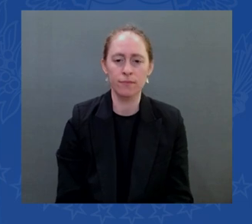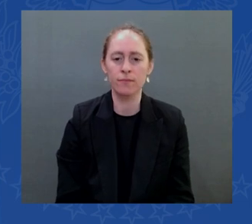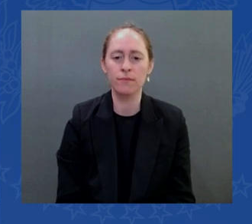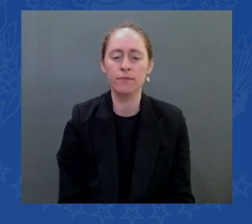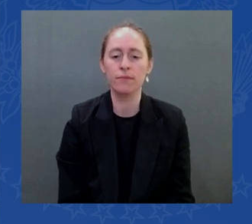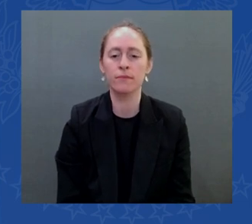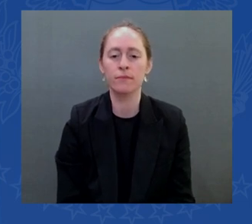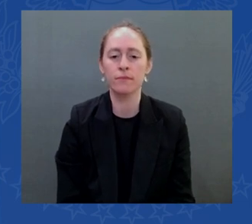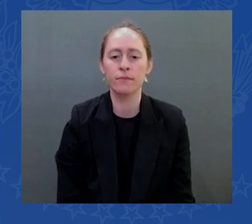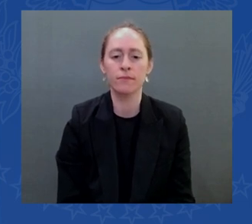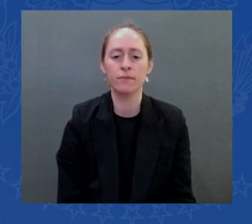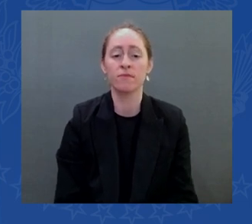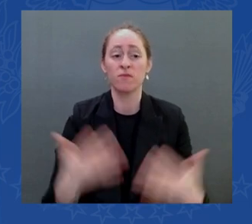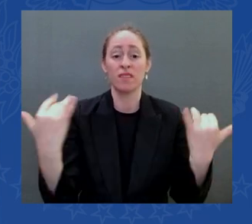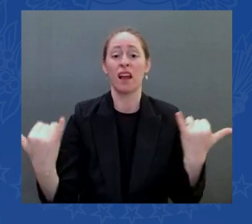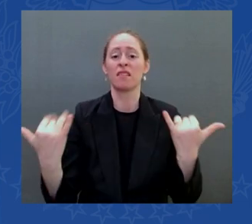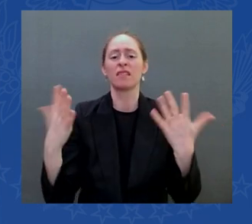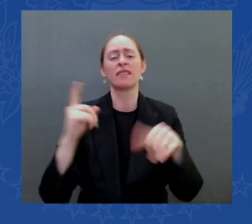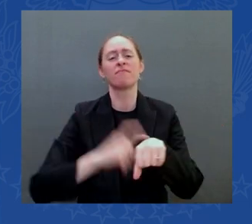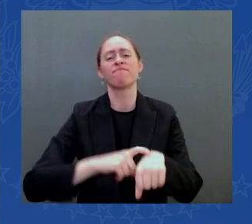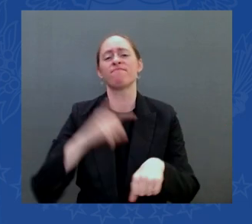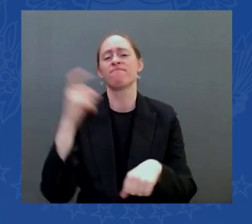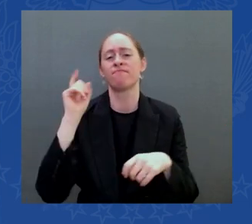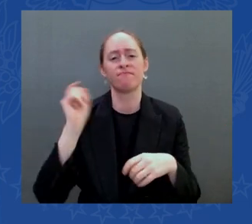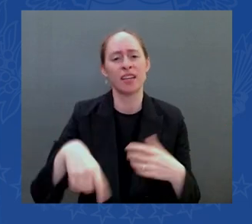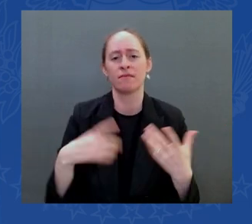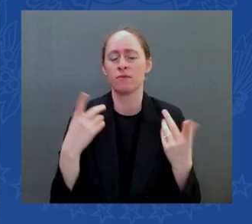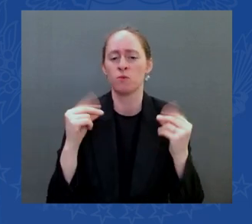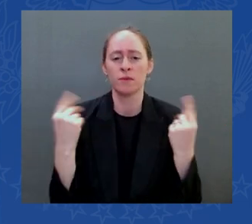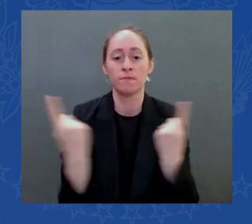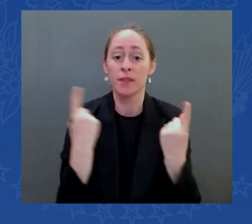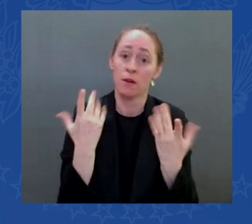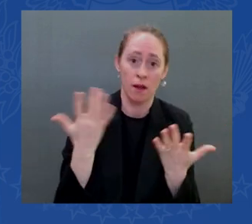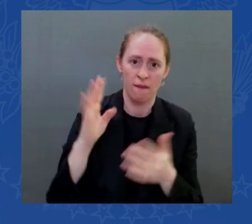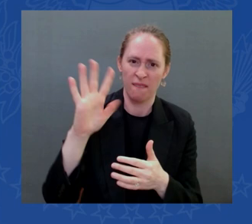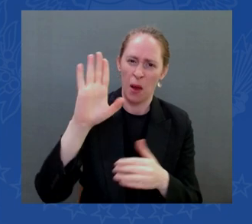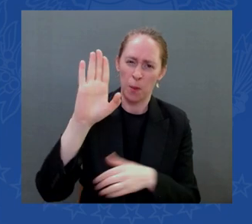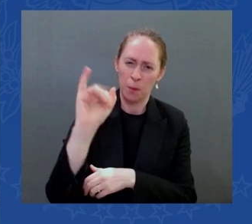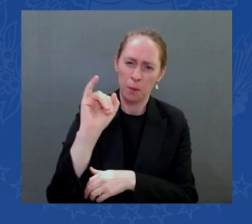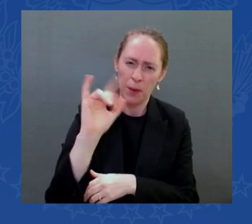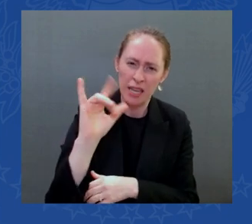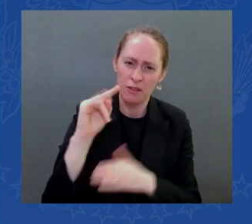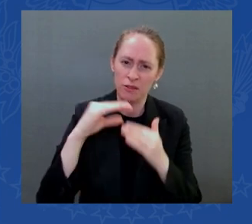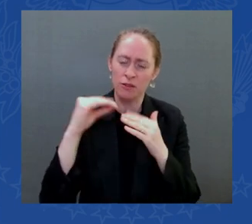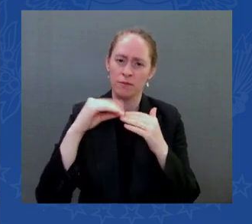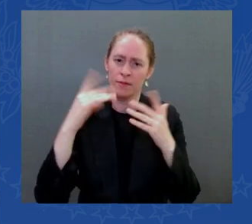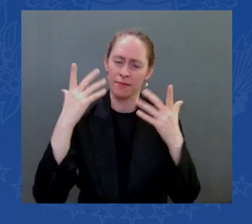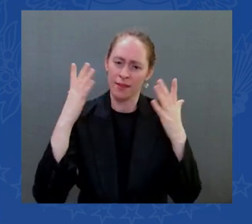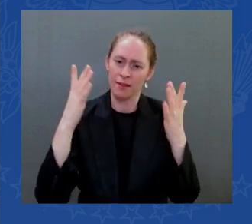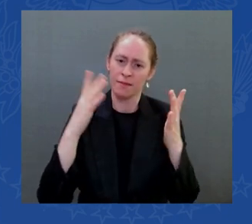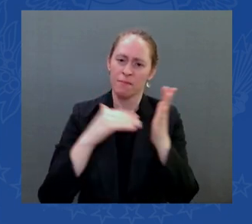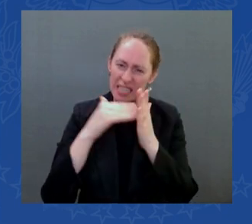million dollars to fix your bridges here in new hampshire this year alone you know